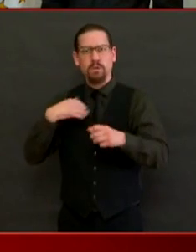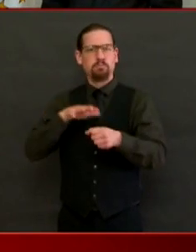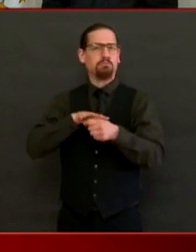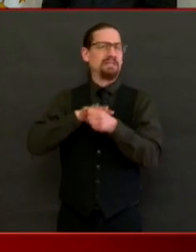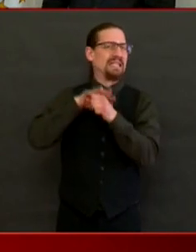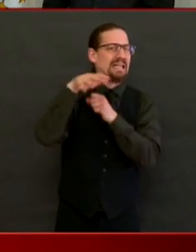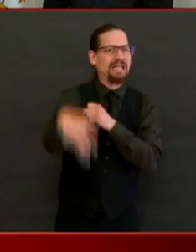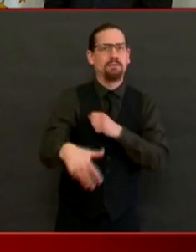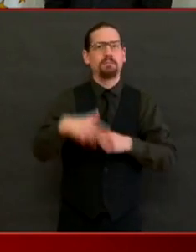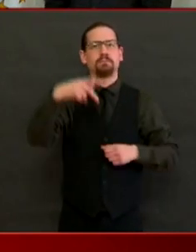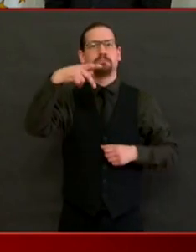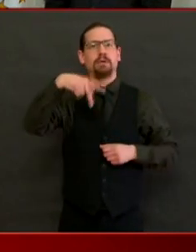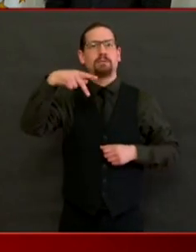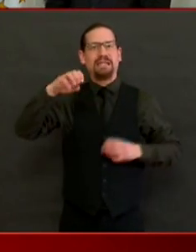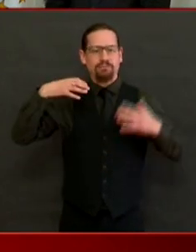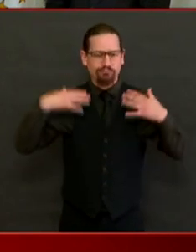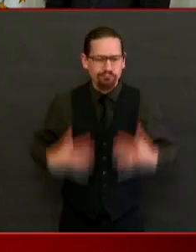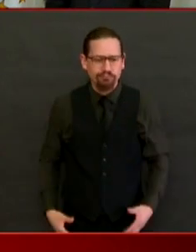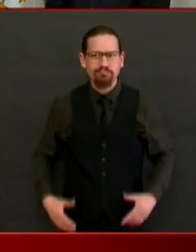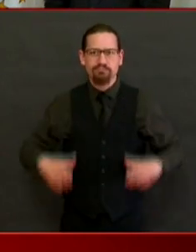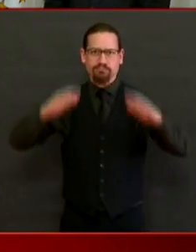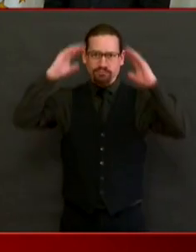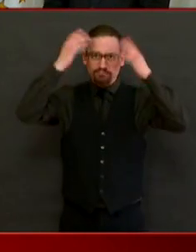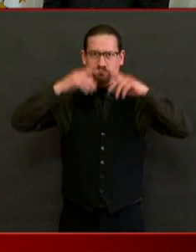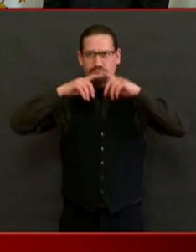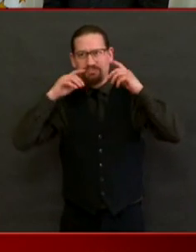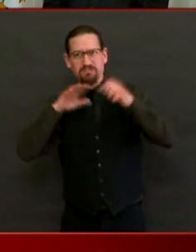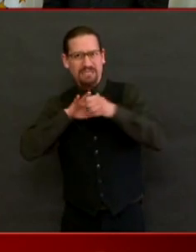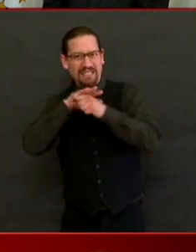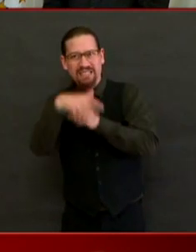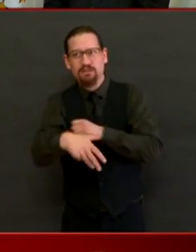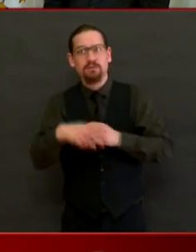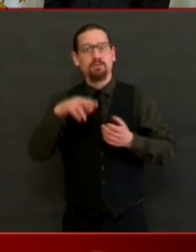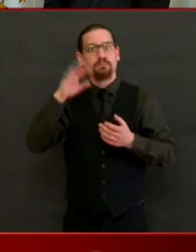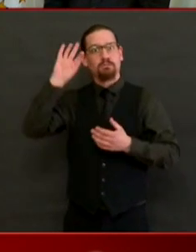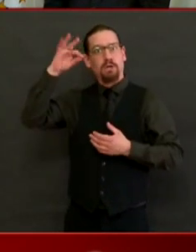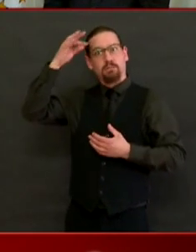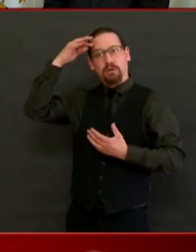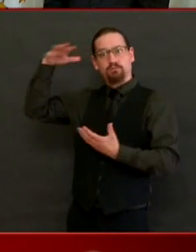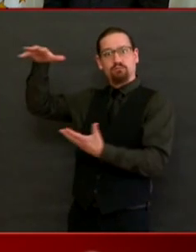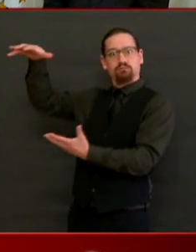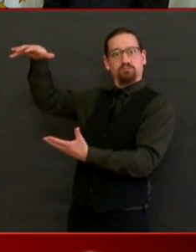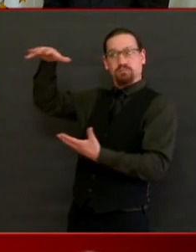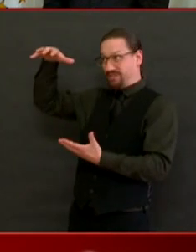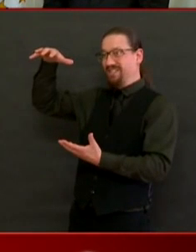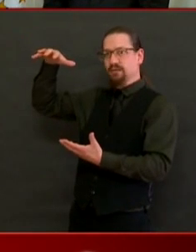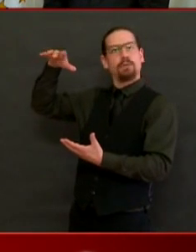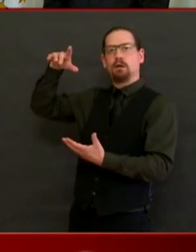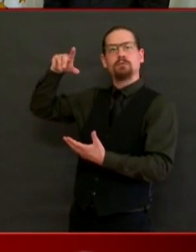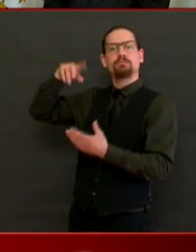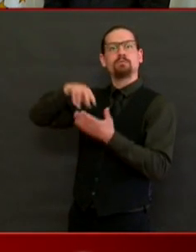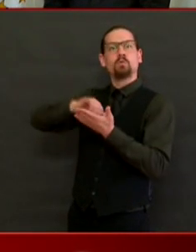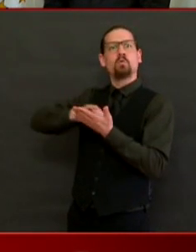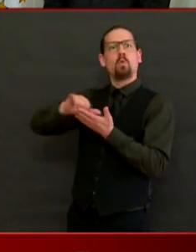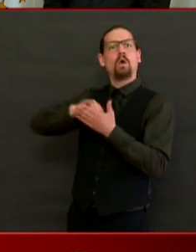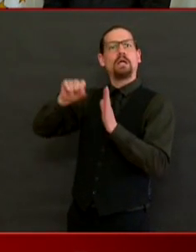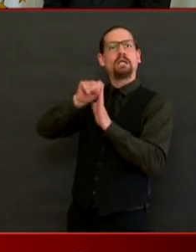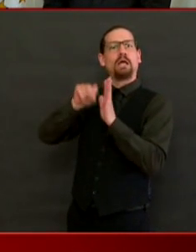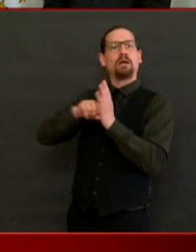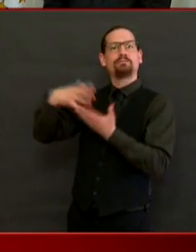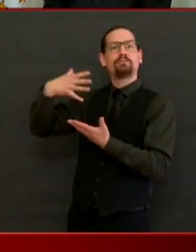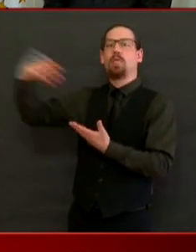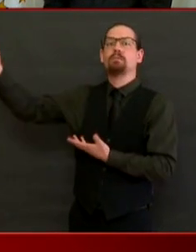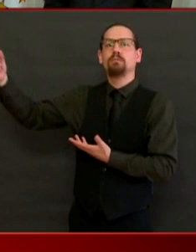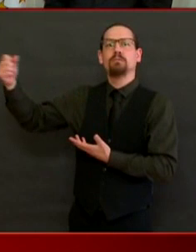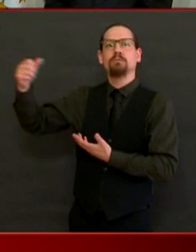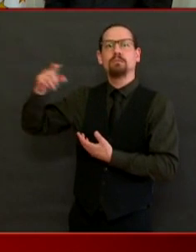Island lose most of the federal stockpile to New York? As the governor has shared, a ton of work has been going on